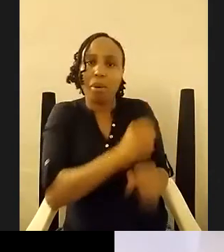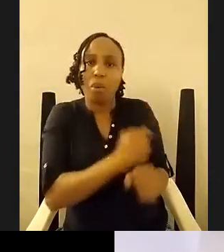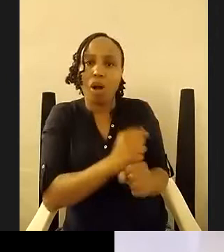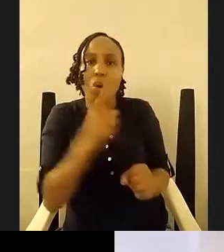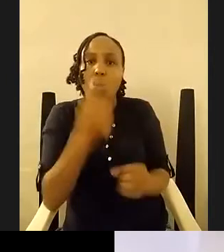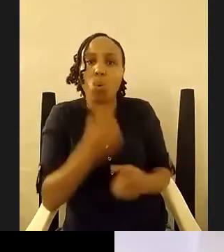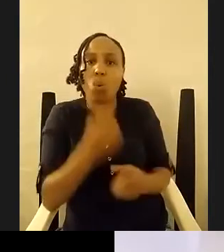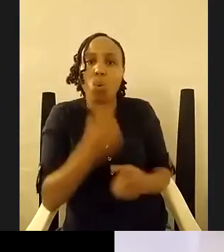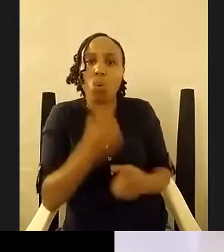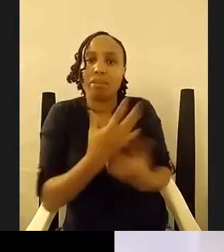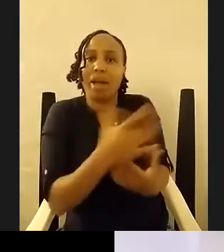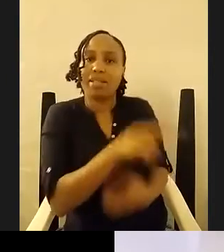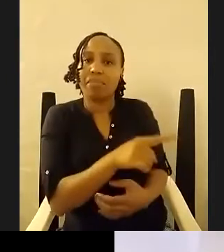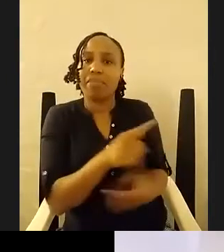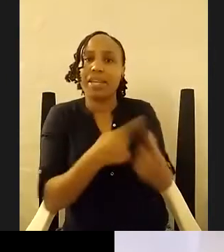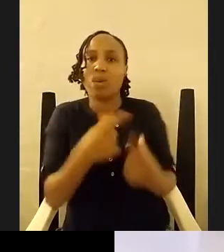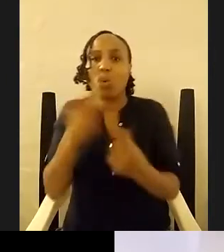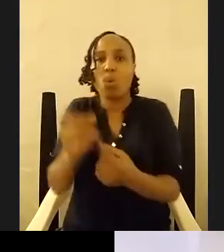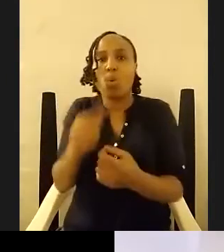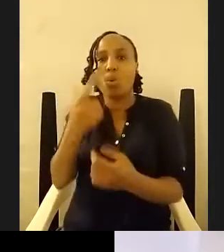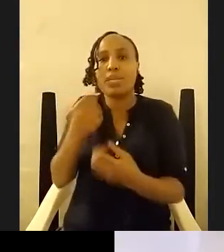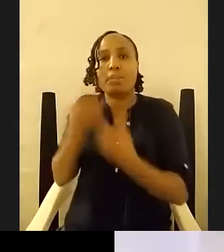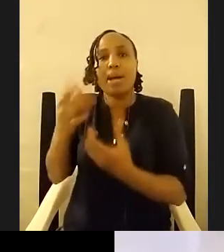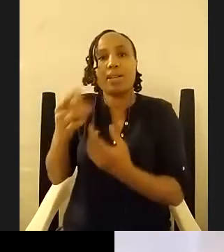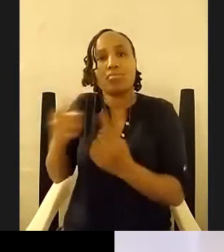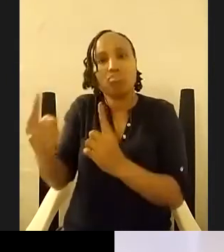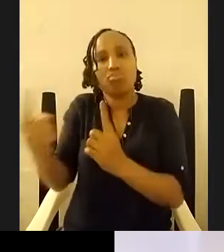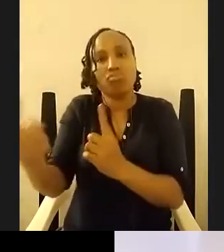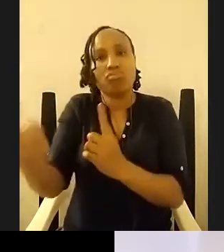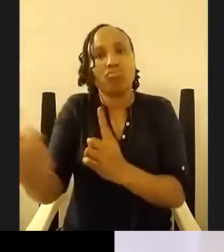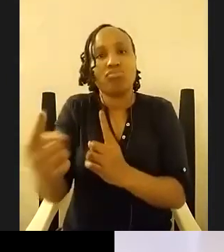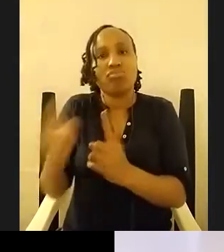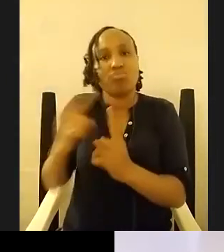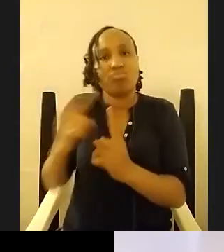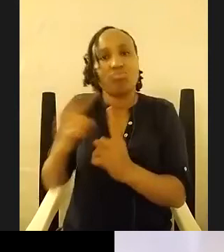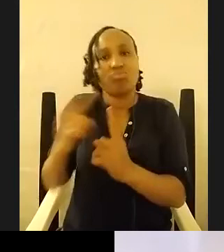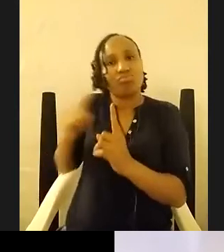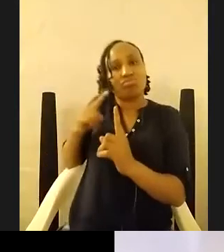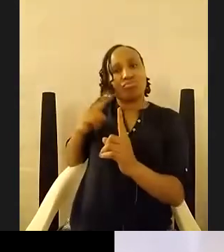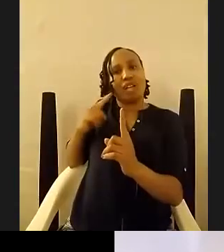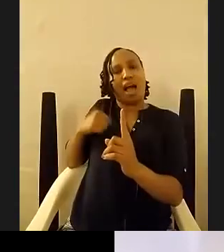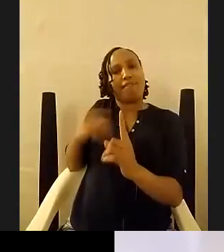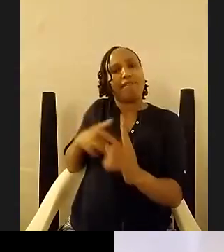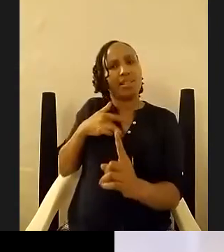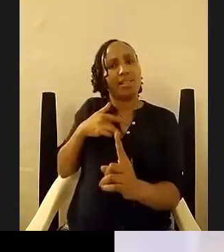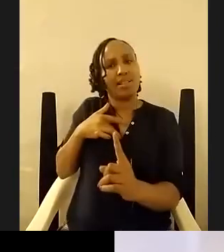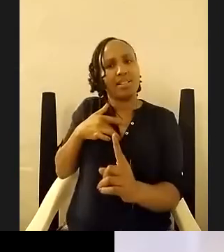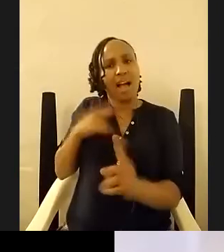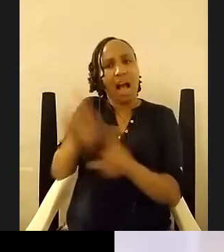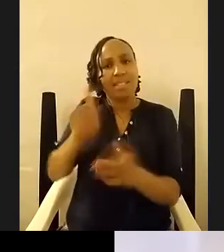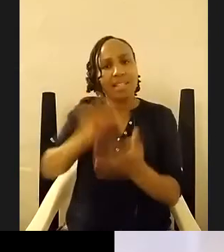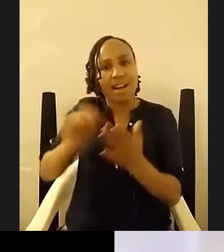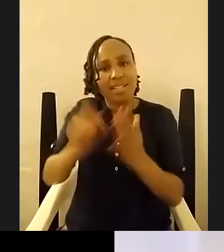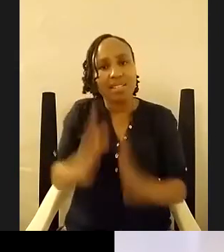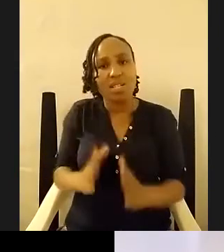to who inspires remy who inspires whoever inspired remy and i feel like as writers we need to we need to always go back